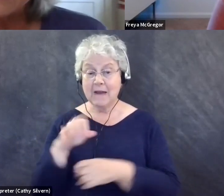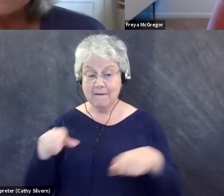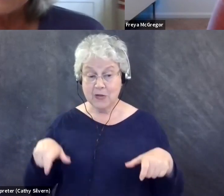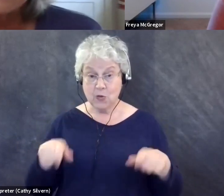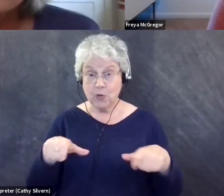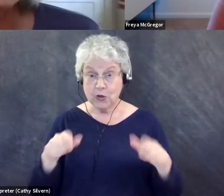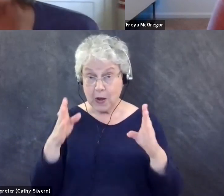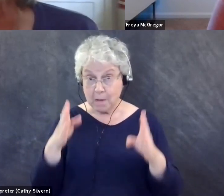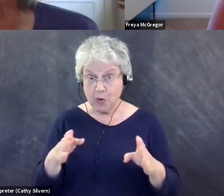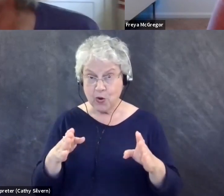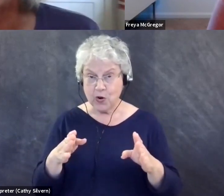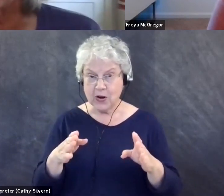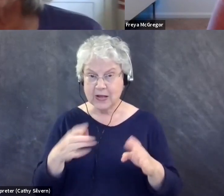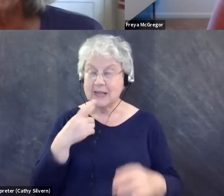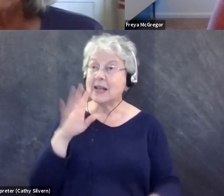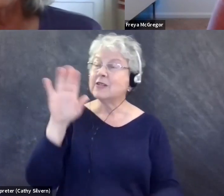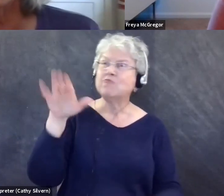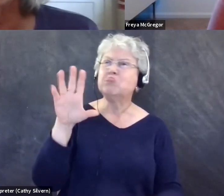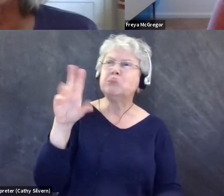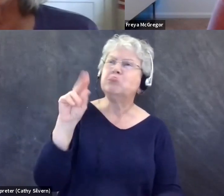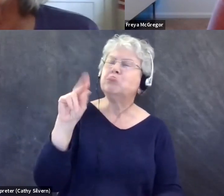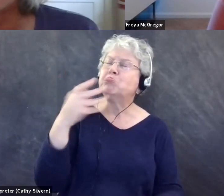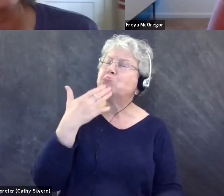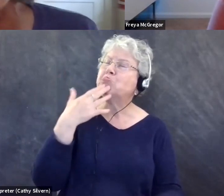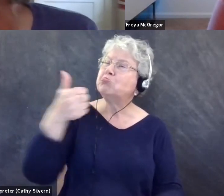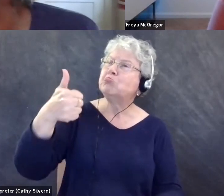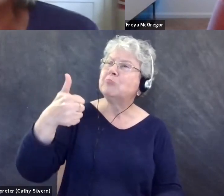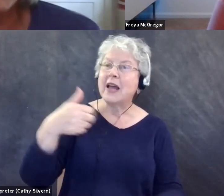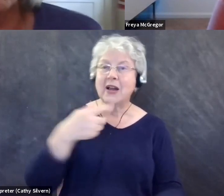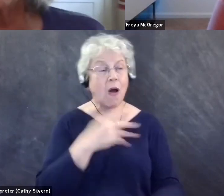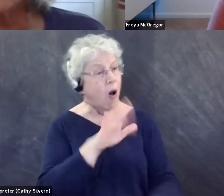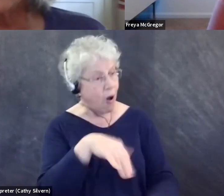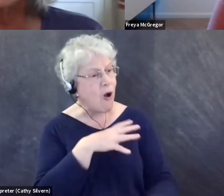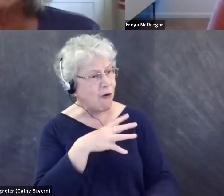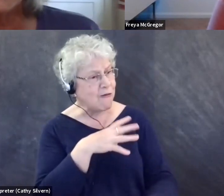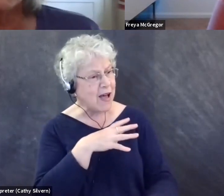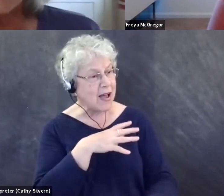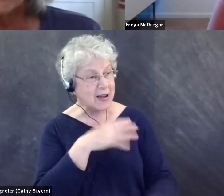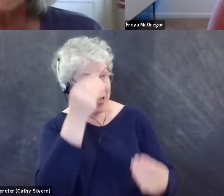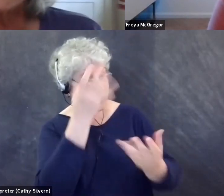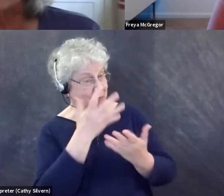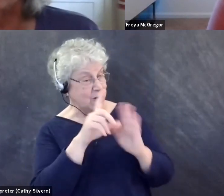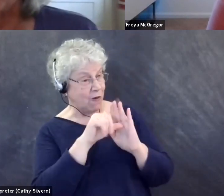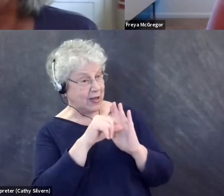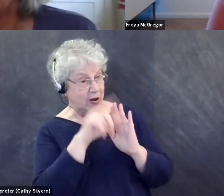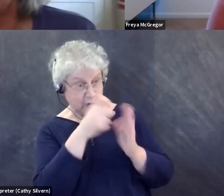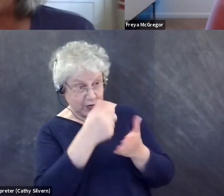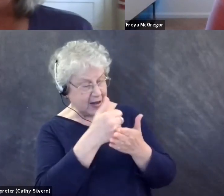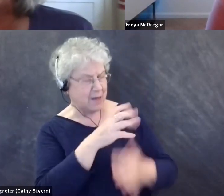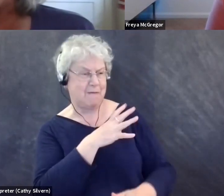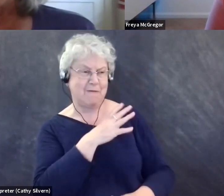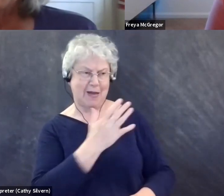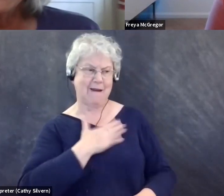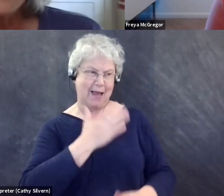you're asking says, no, thank you, then you say, okay, let me know later. If it comes up that you need some help, I'll